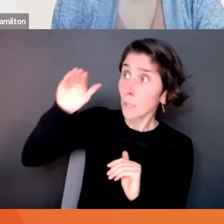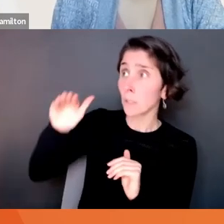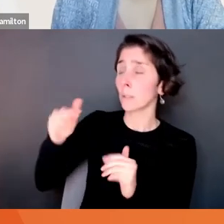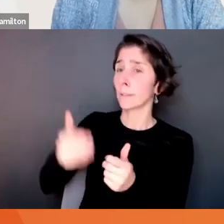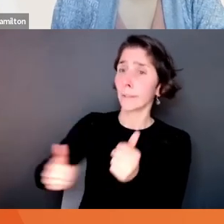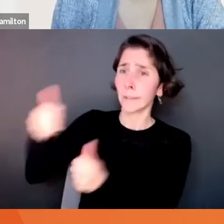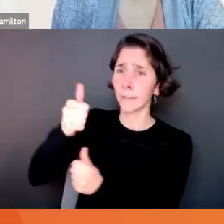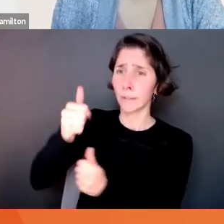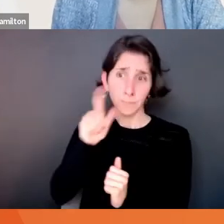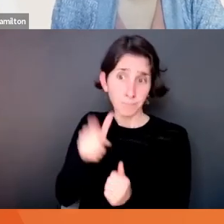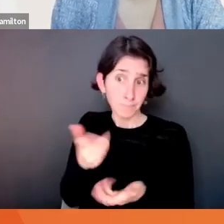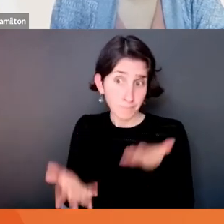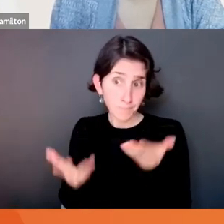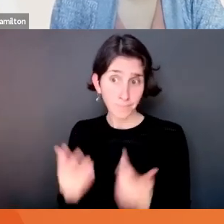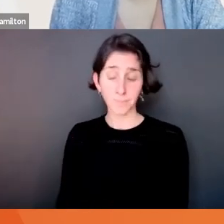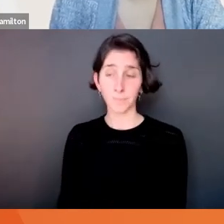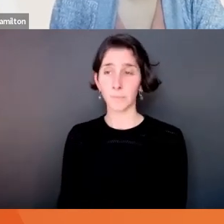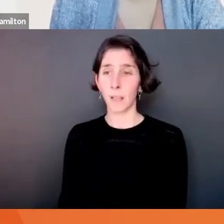from anybody.